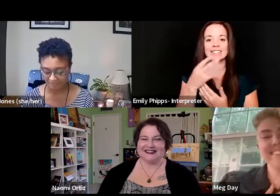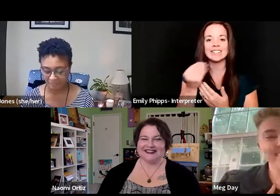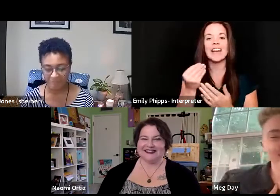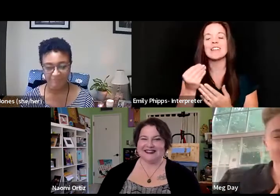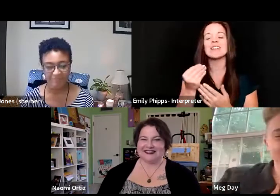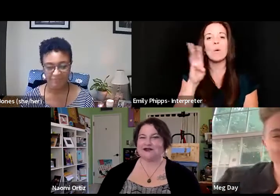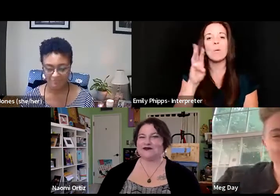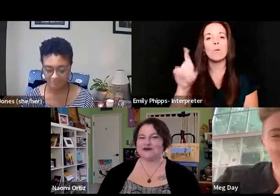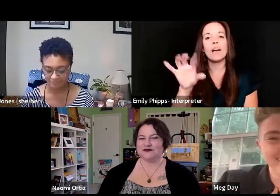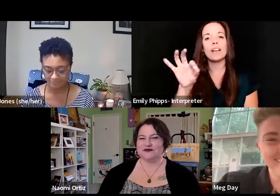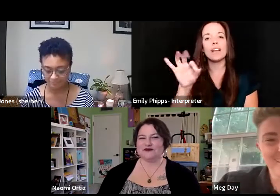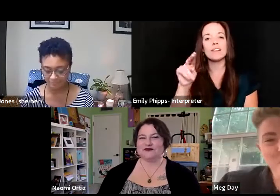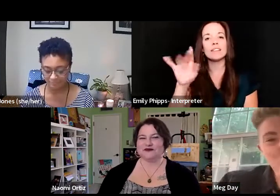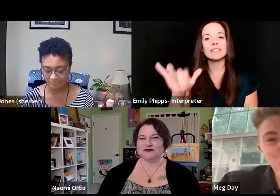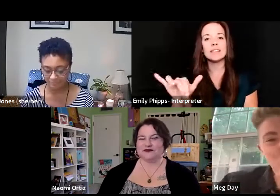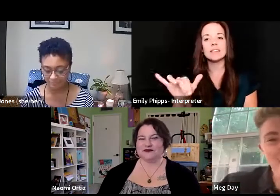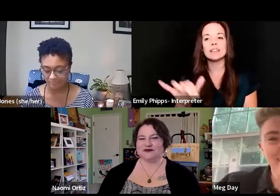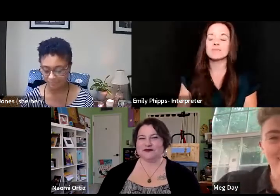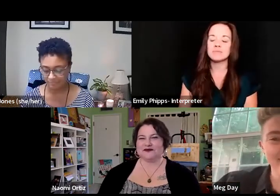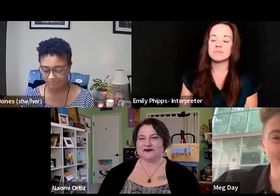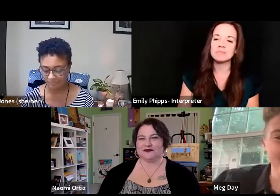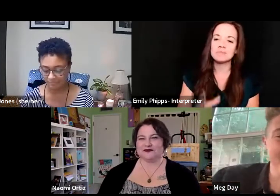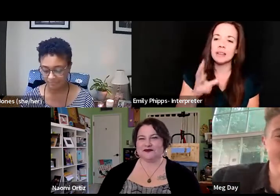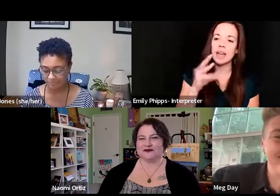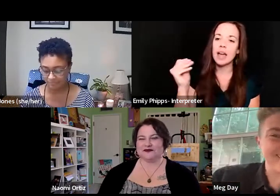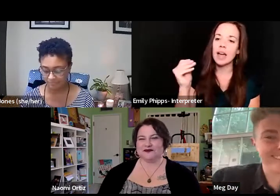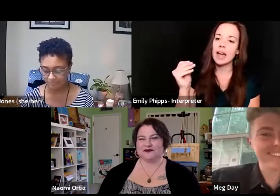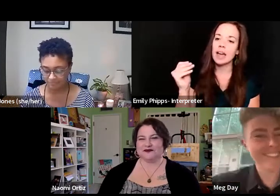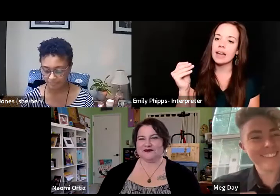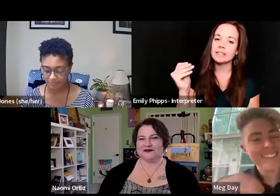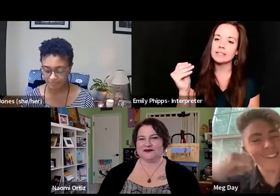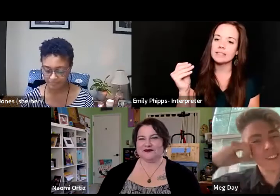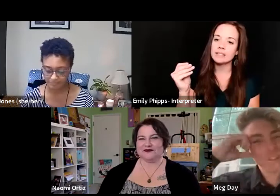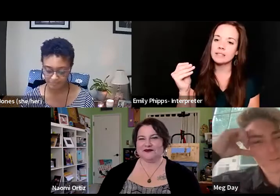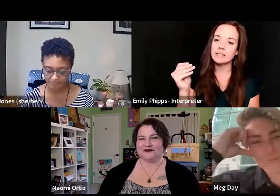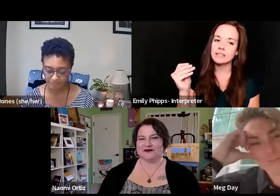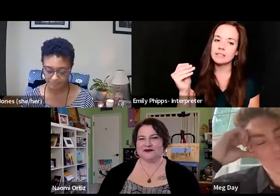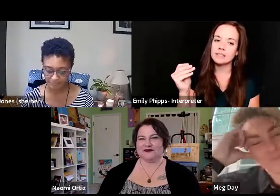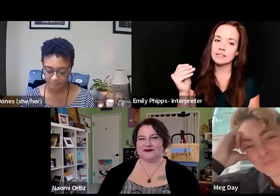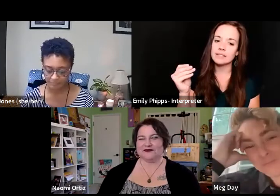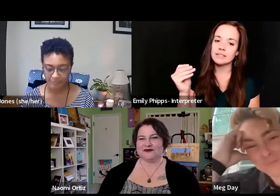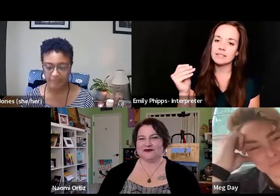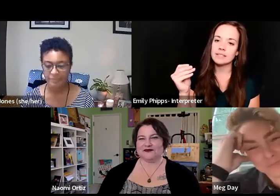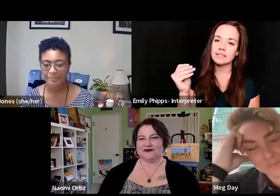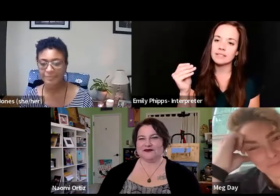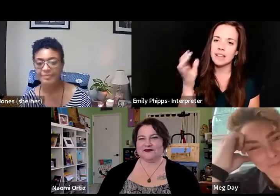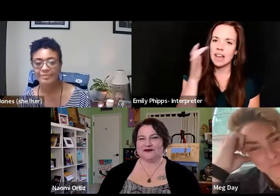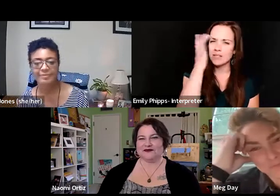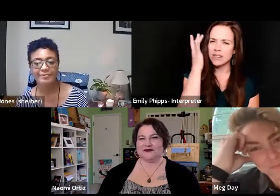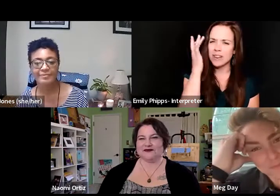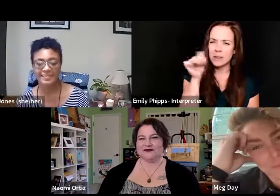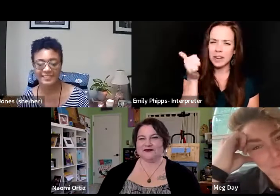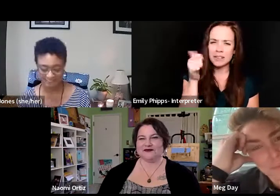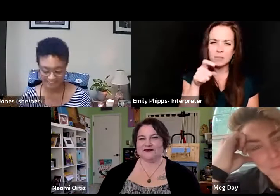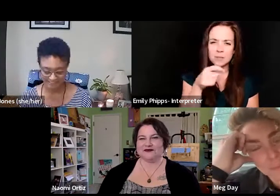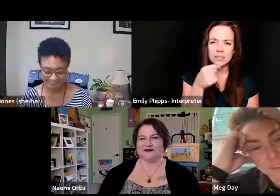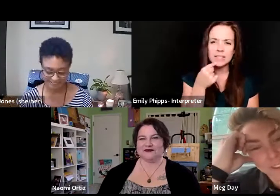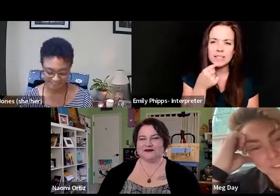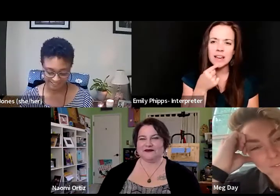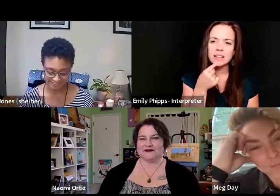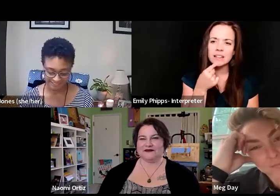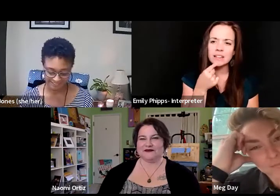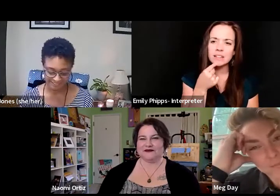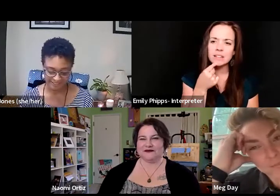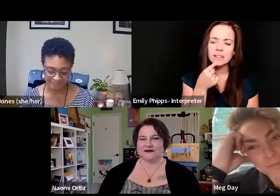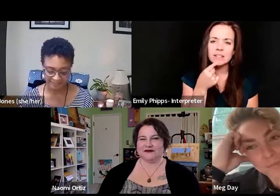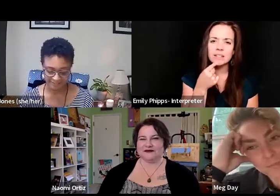Fancy by my friends Lex and Vula. And I forget what else I'm supposed to say. Hold on, I wrote this down. I mean,